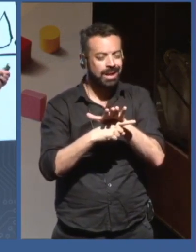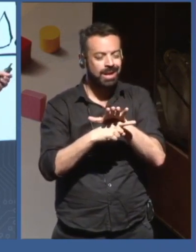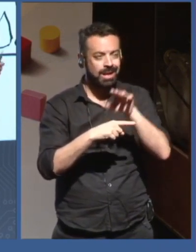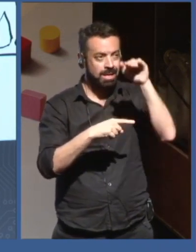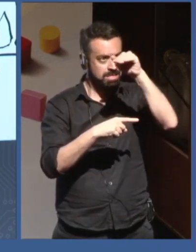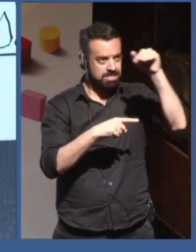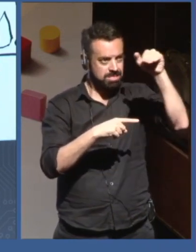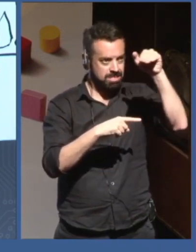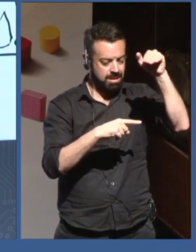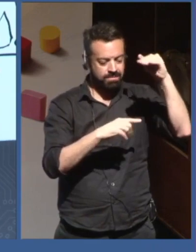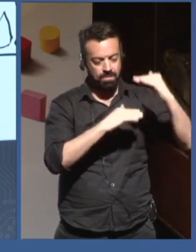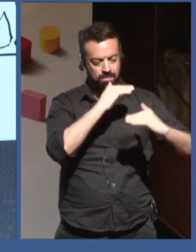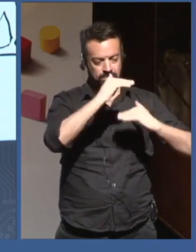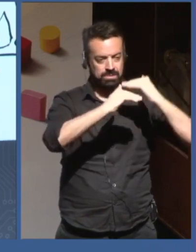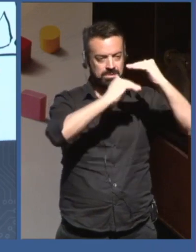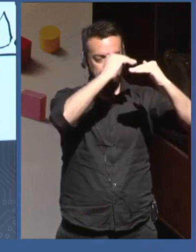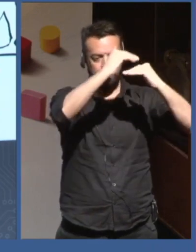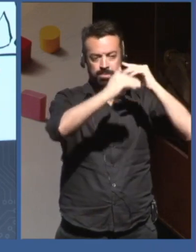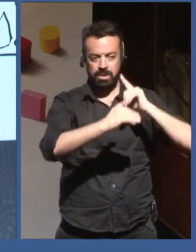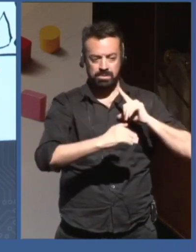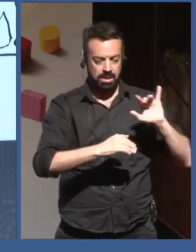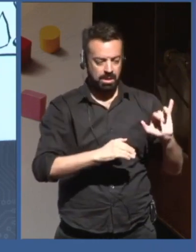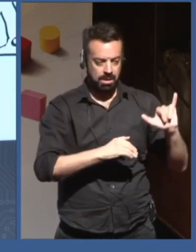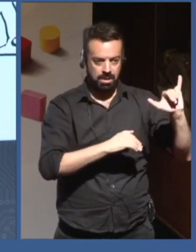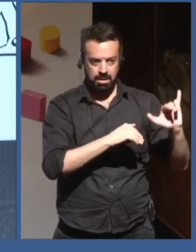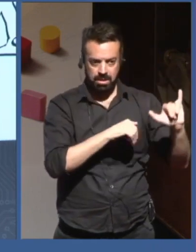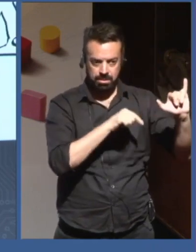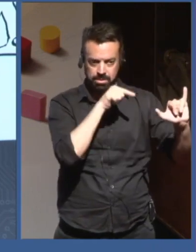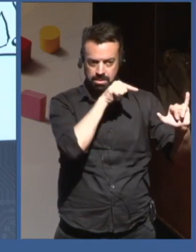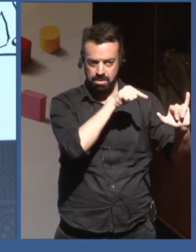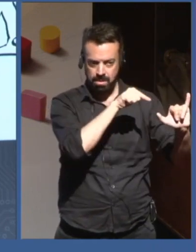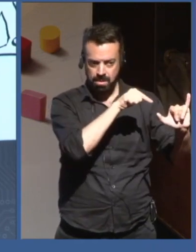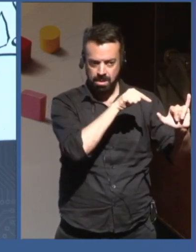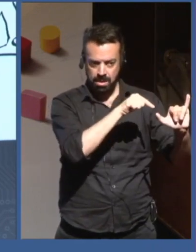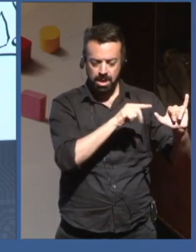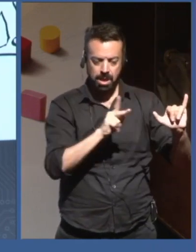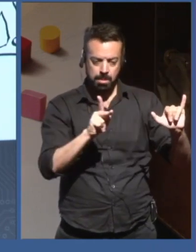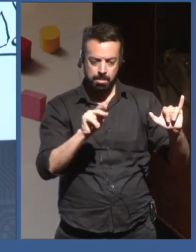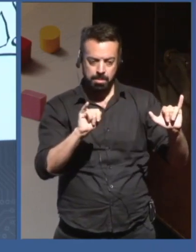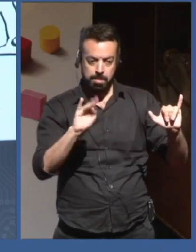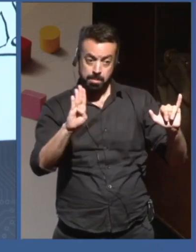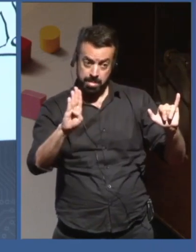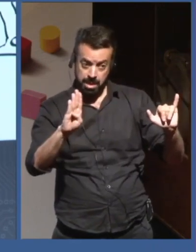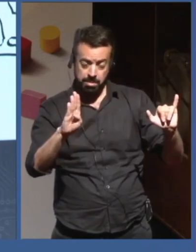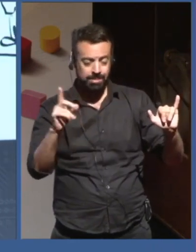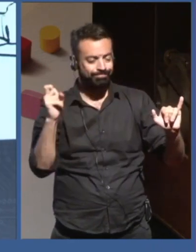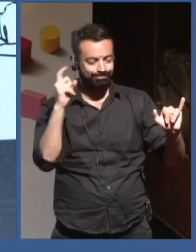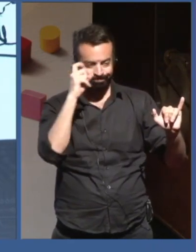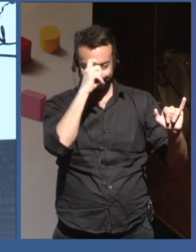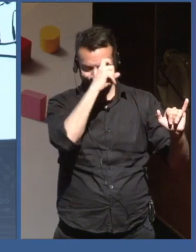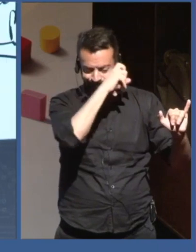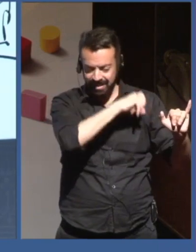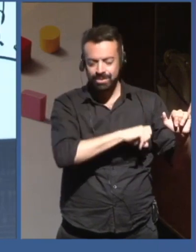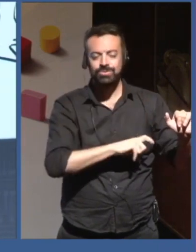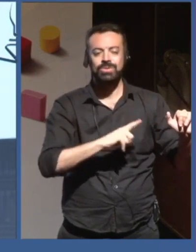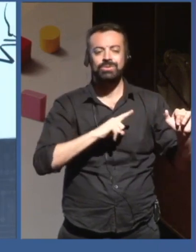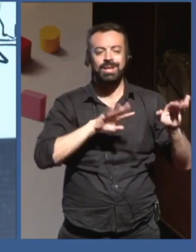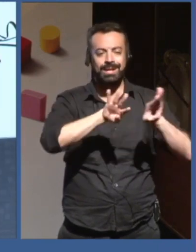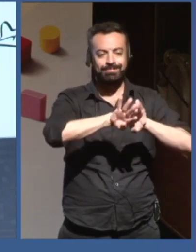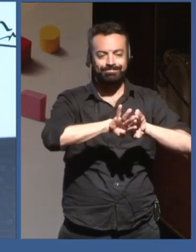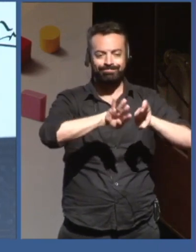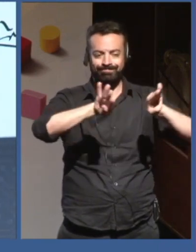captured by GDP per capita, you see it's pretty scattered. So you don't see this sort of like nice